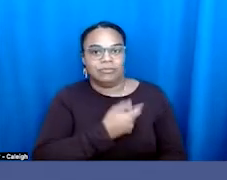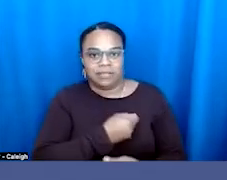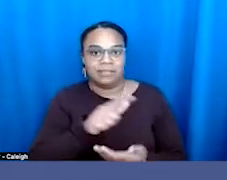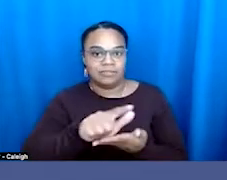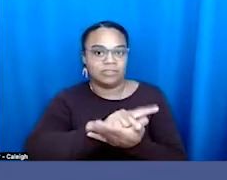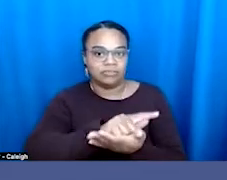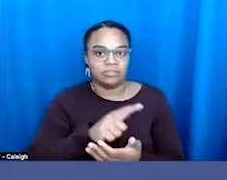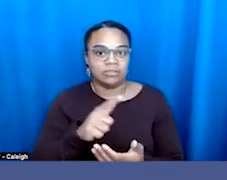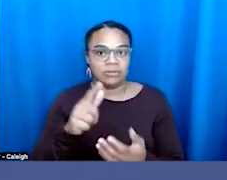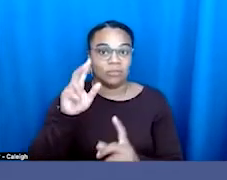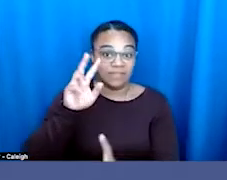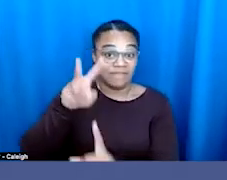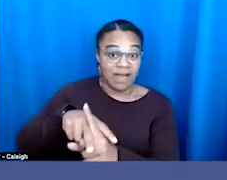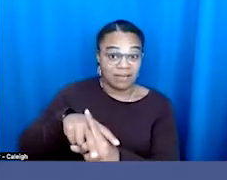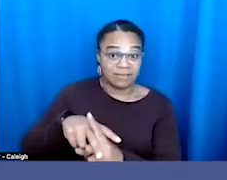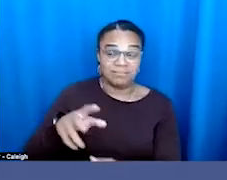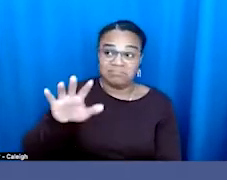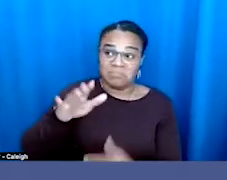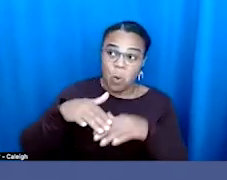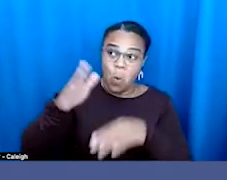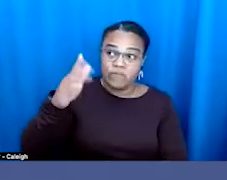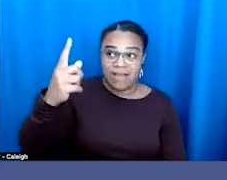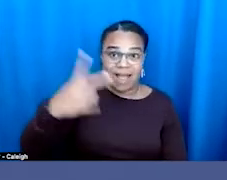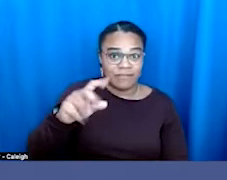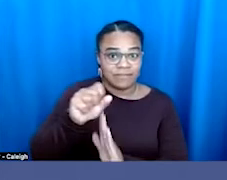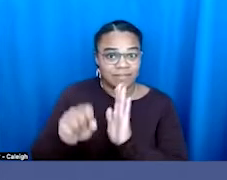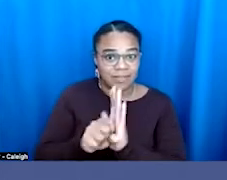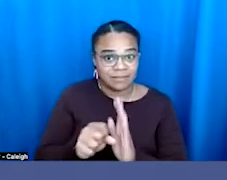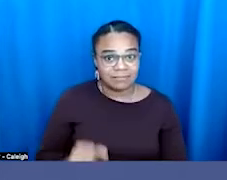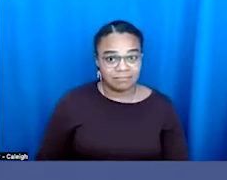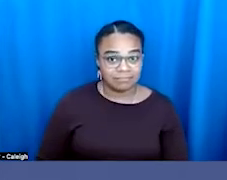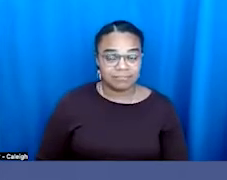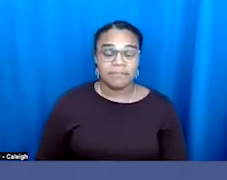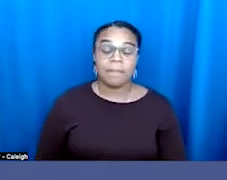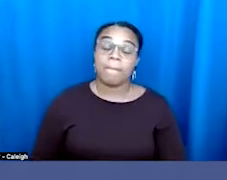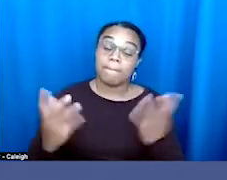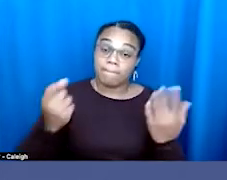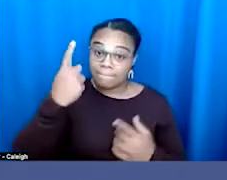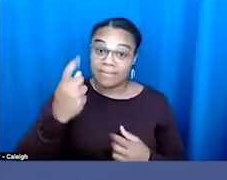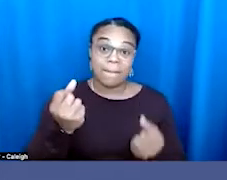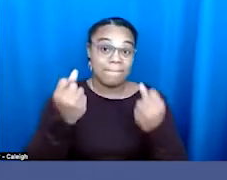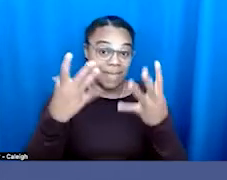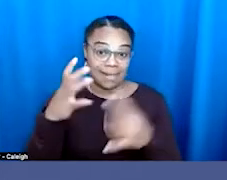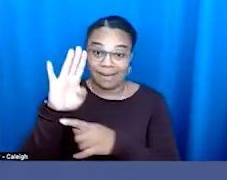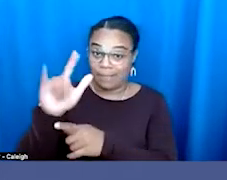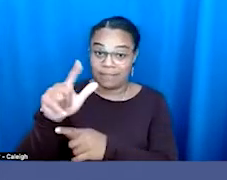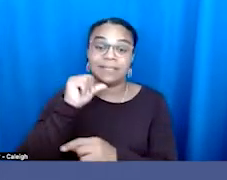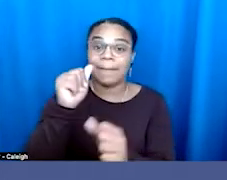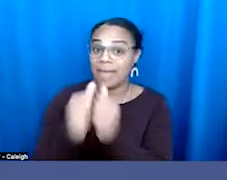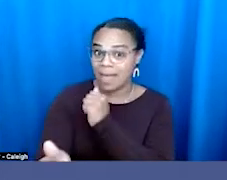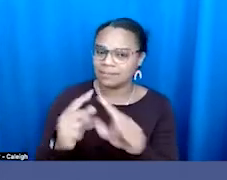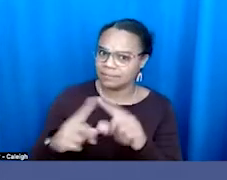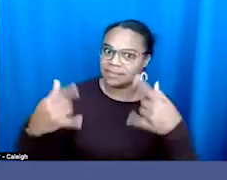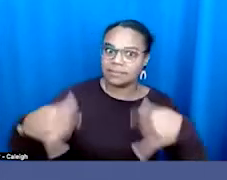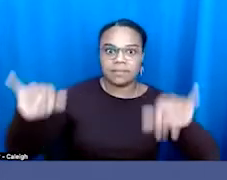in over half of the state's last legislative session. Now, a lot of these bills didn't pass, but they were still filed.